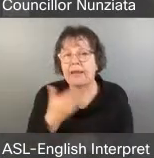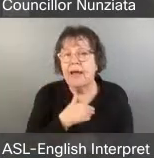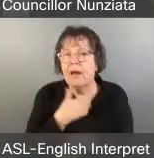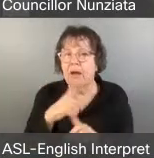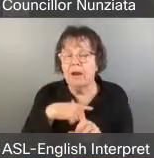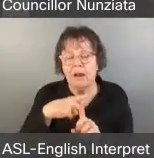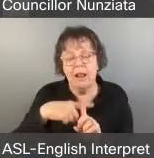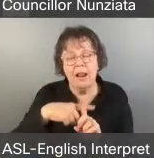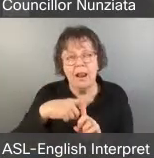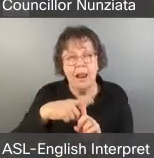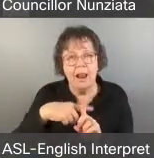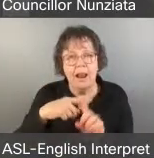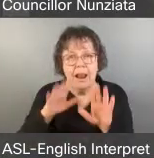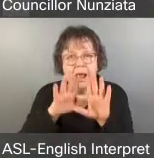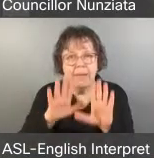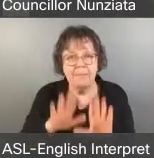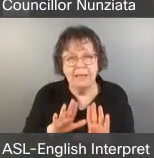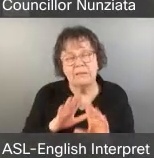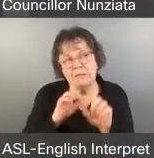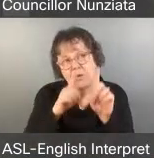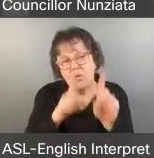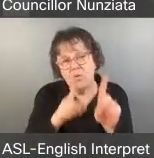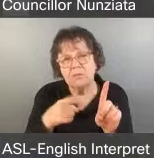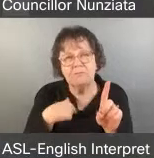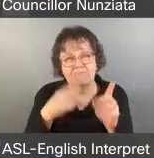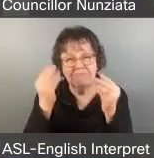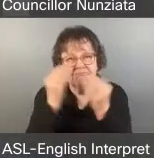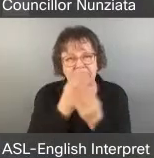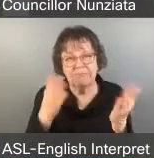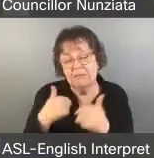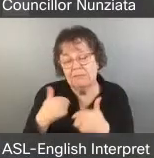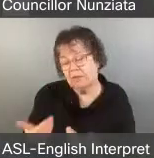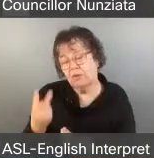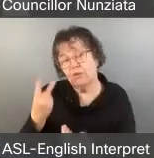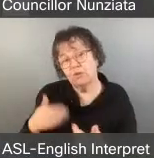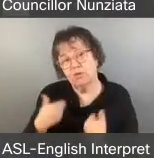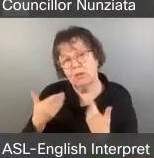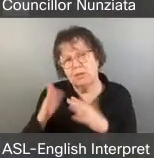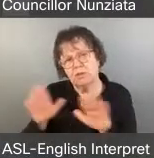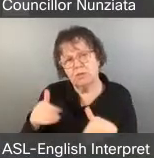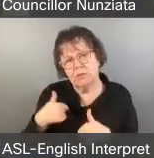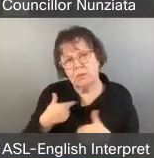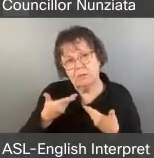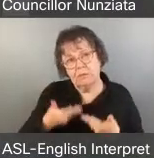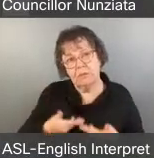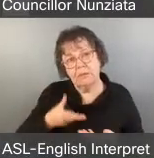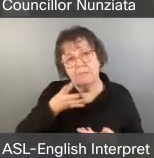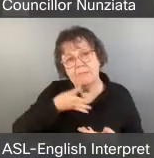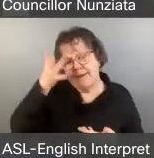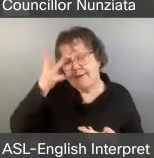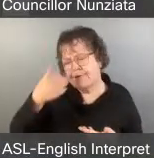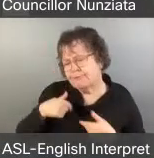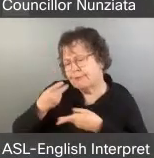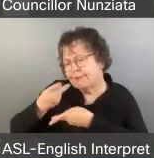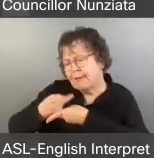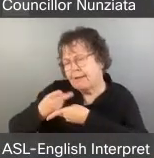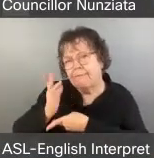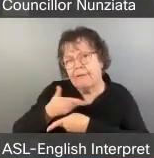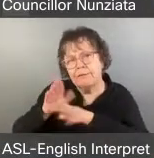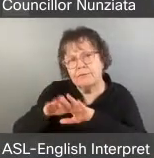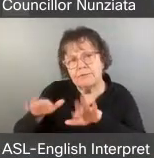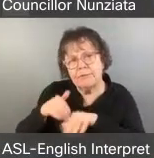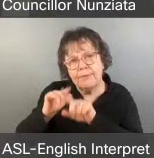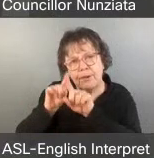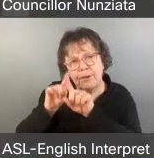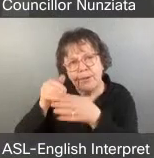compelled to debut today because of my two young children. As parents, revolve our lives around our kids, make sure their lunches are packed, they go to their doctor's